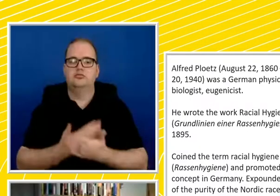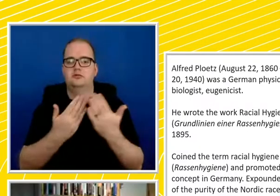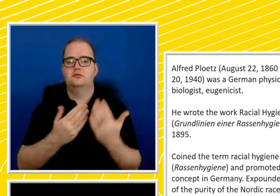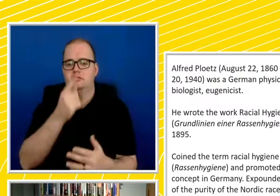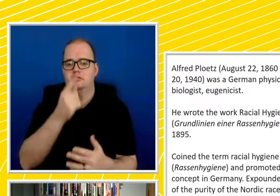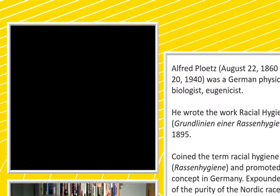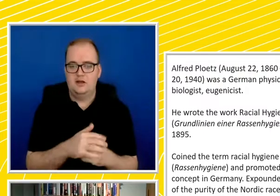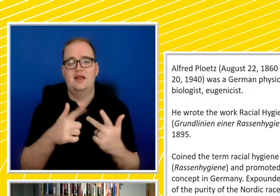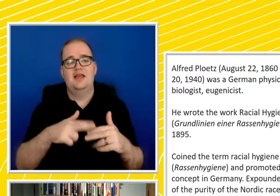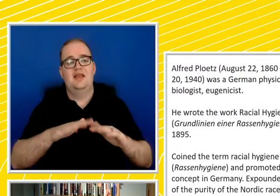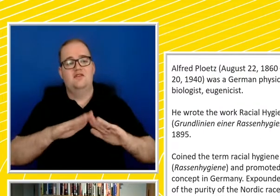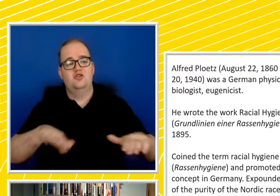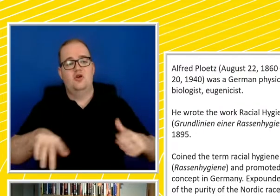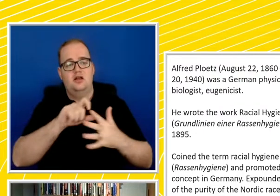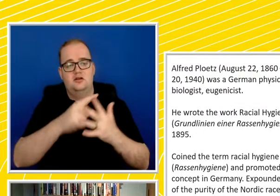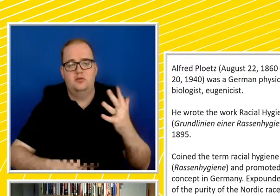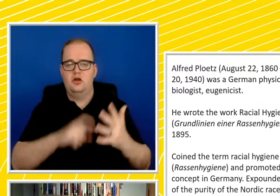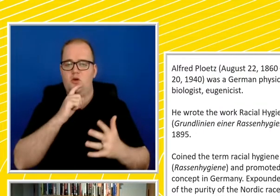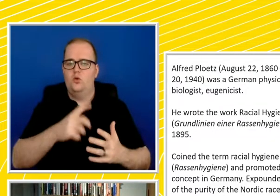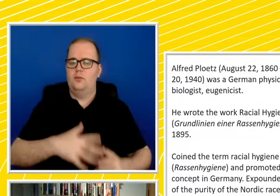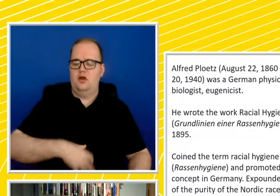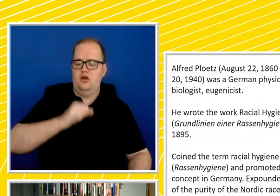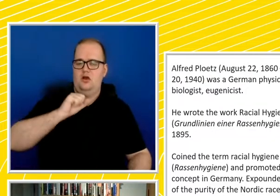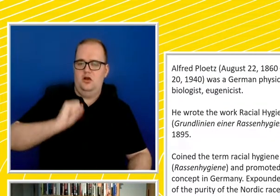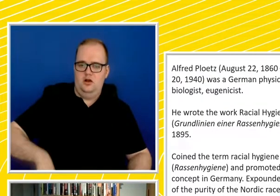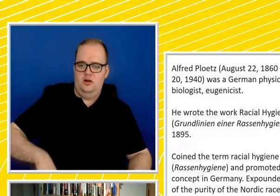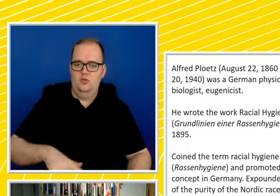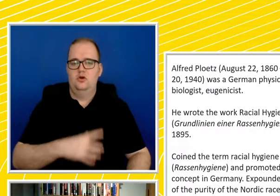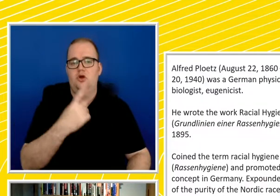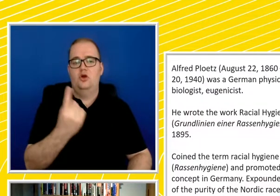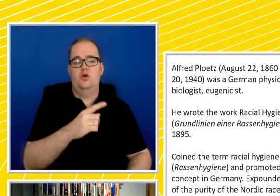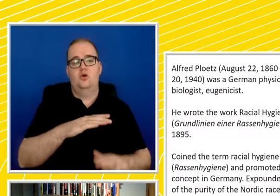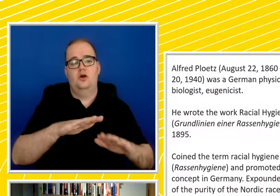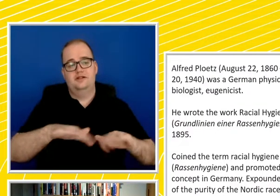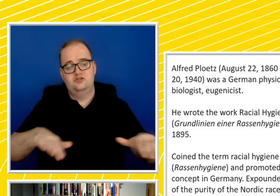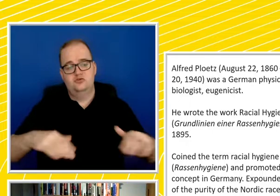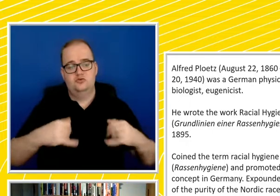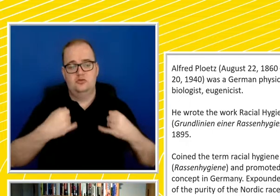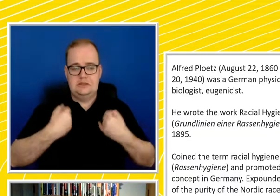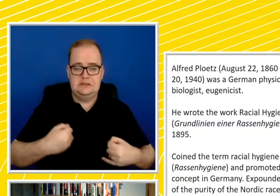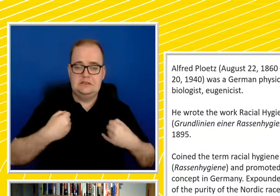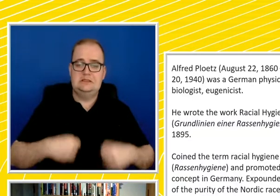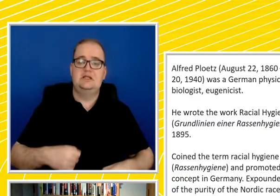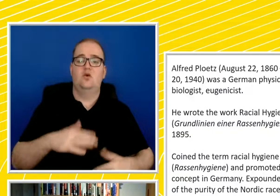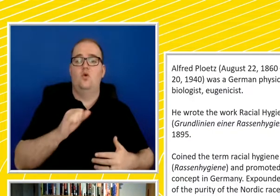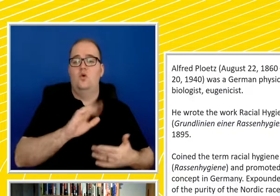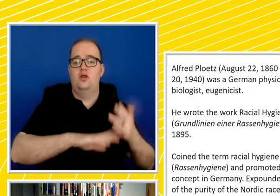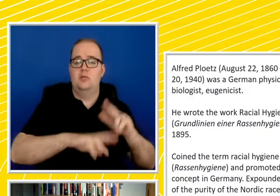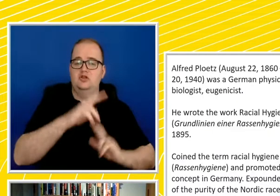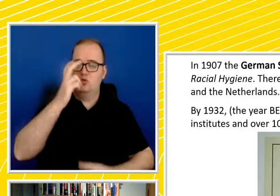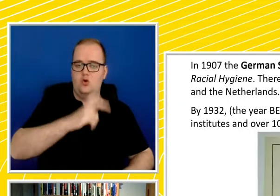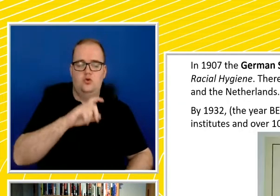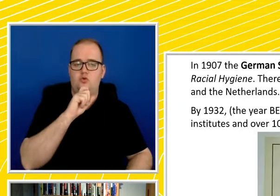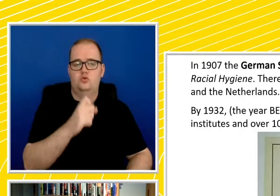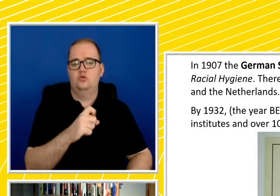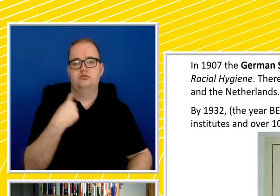aborted, the sick and weak, twins and children whose parents are too old would be eliminated. So, he argues this case. And